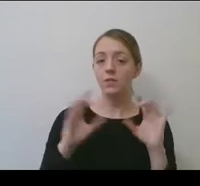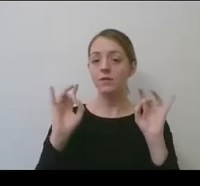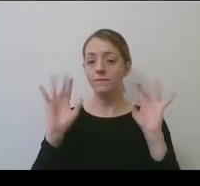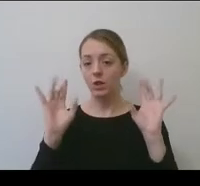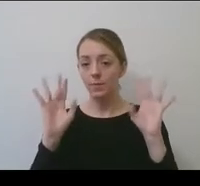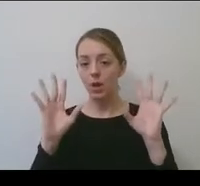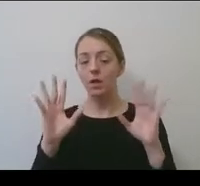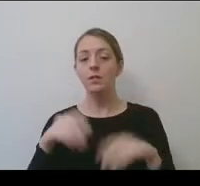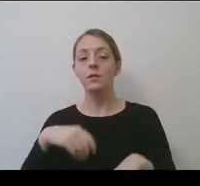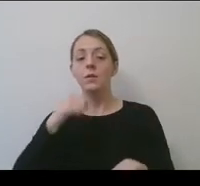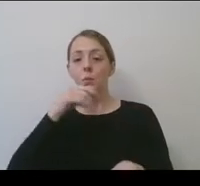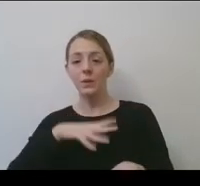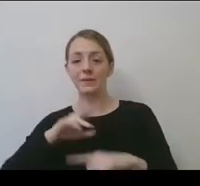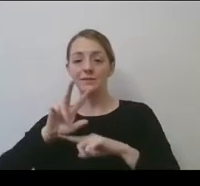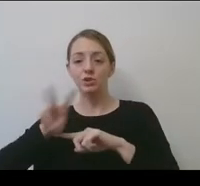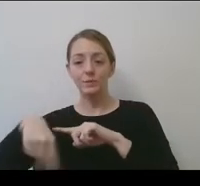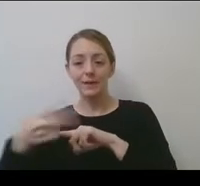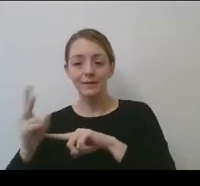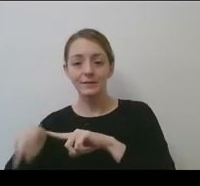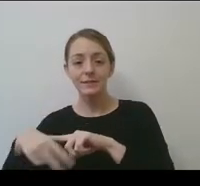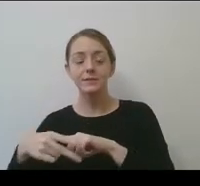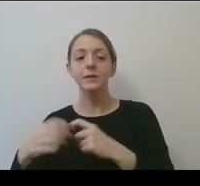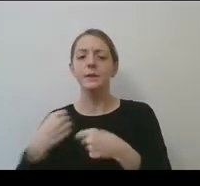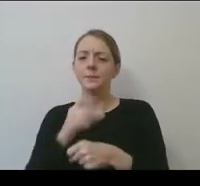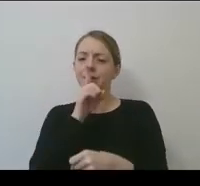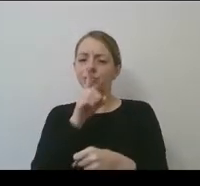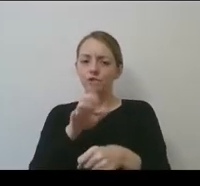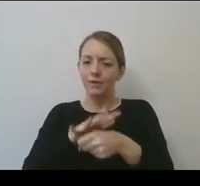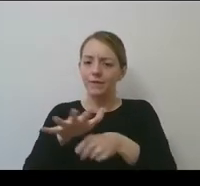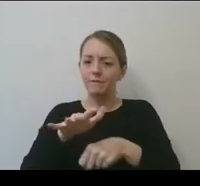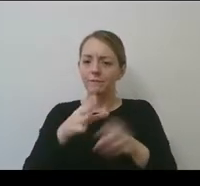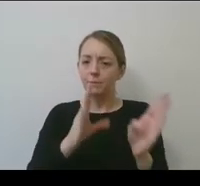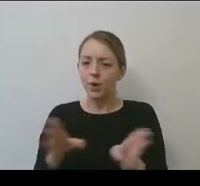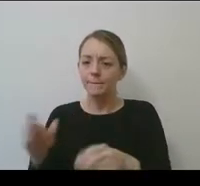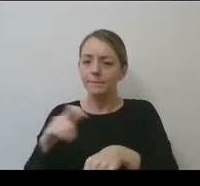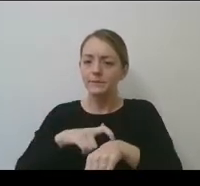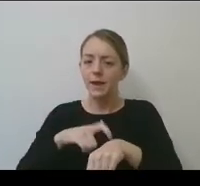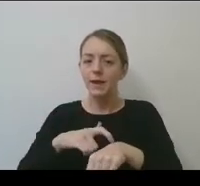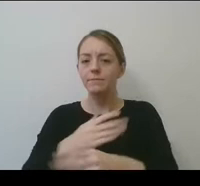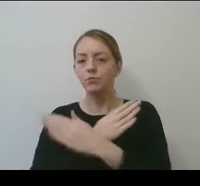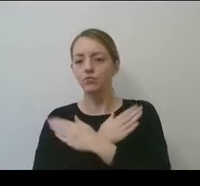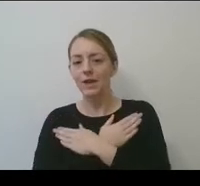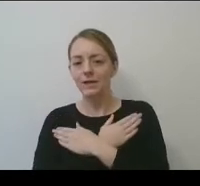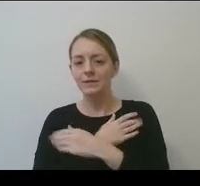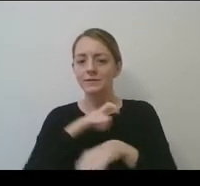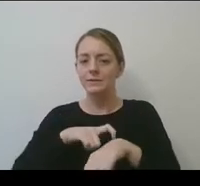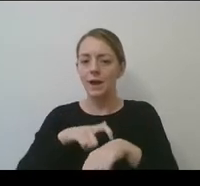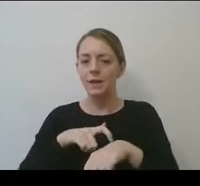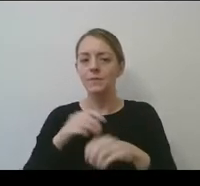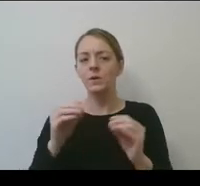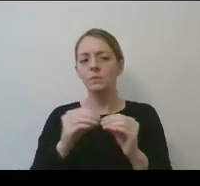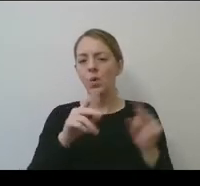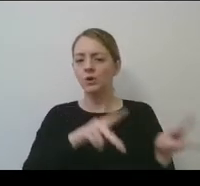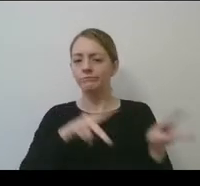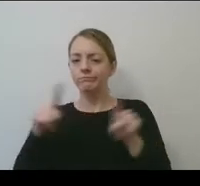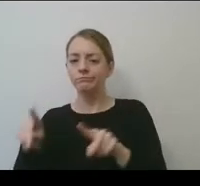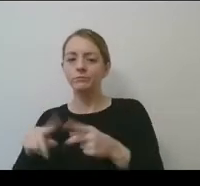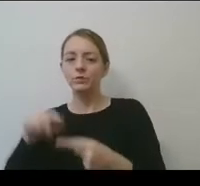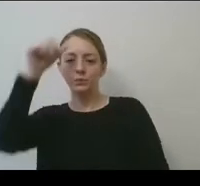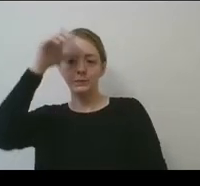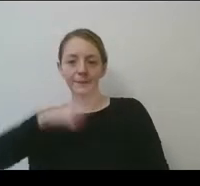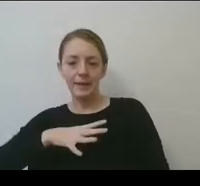have, um, more prep time and rest time and that it's more similar to their, to the male, um, counterpart, uh, championship.